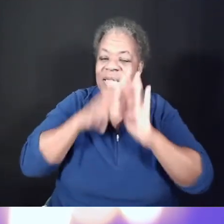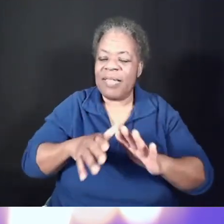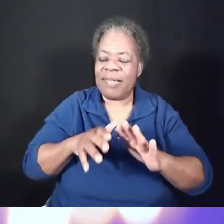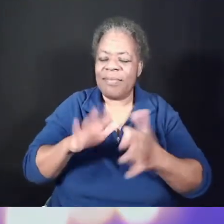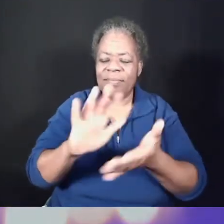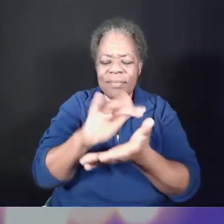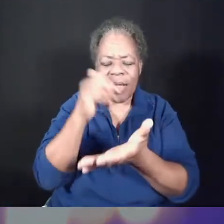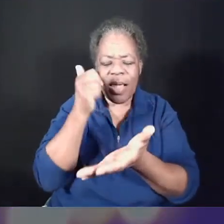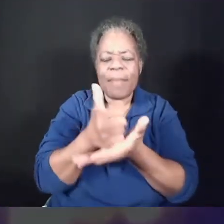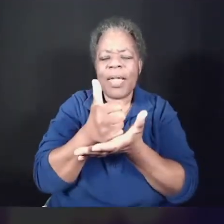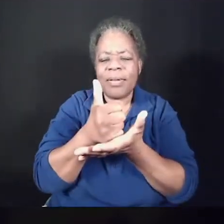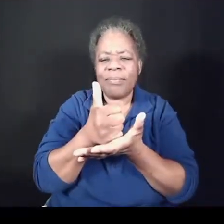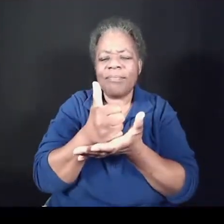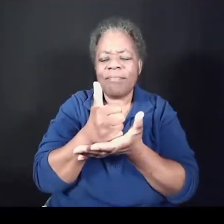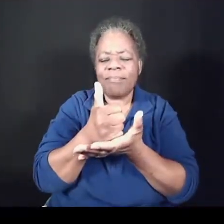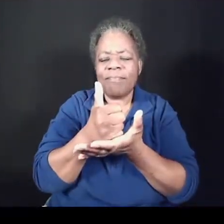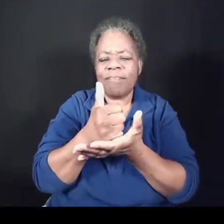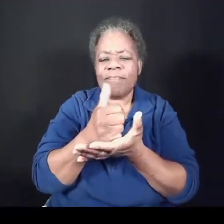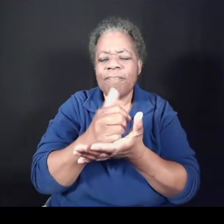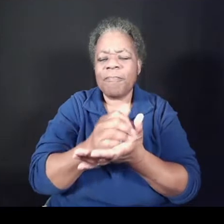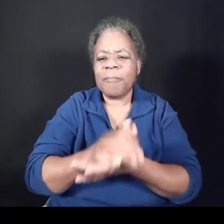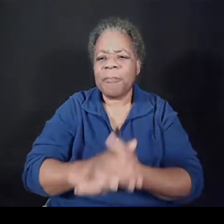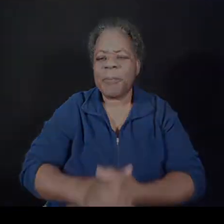Amen. Amen.